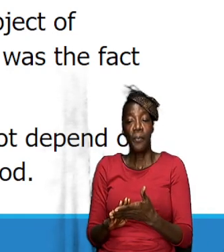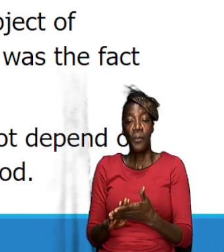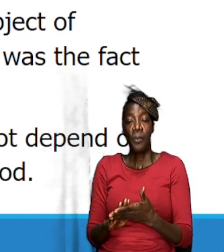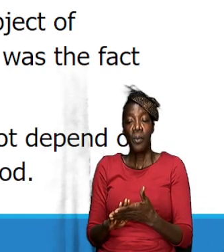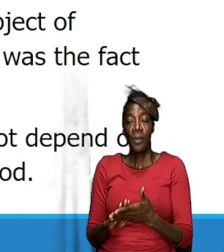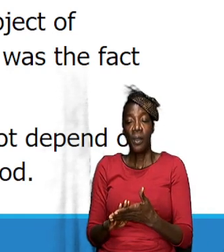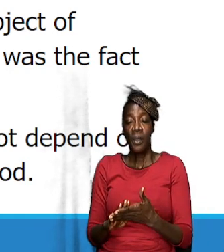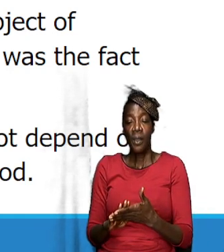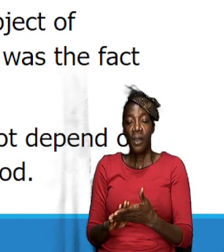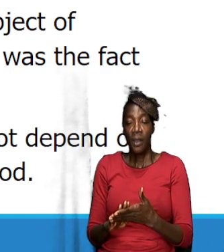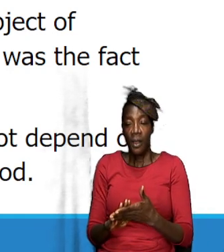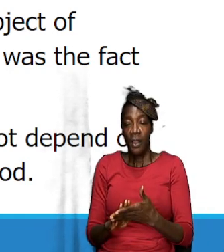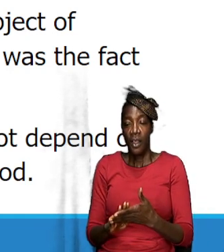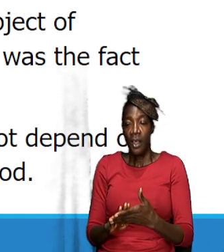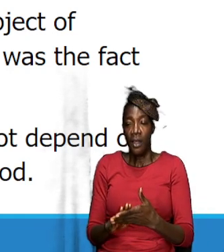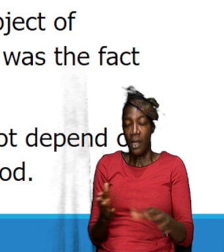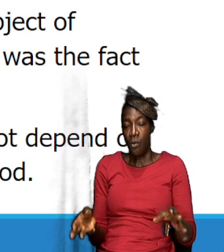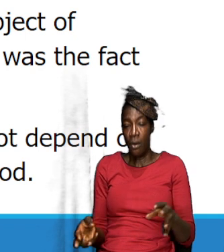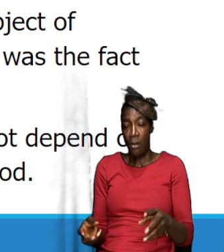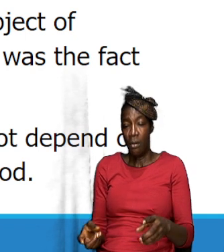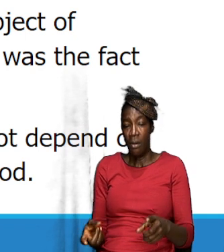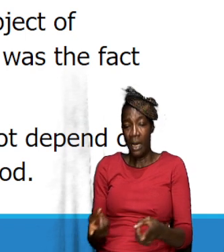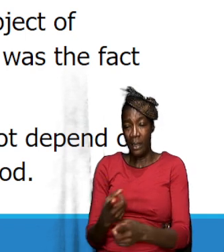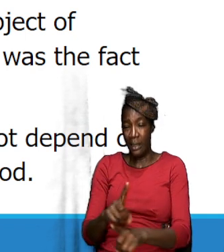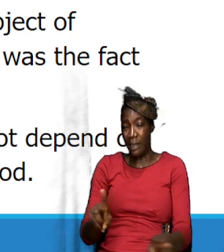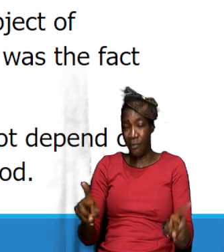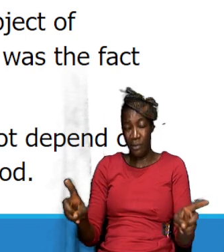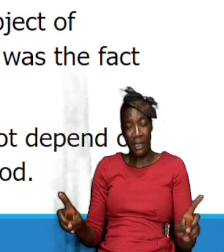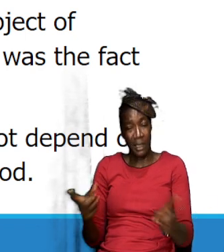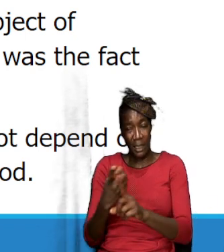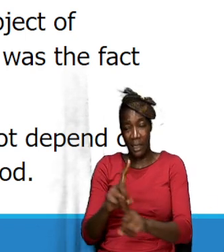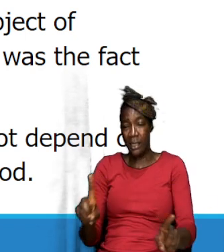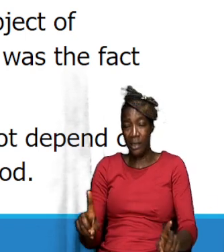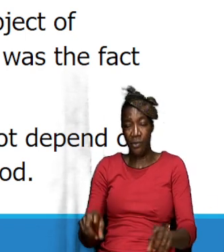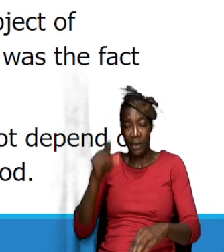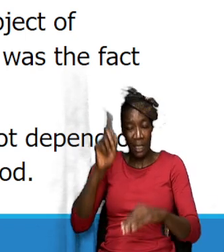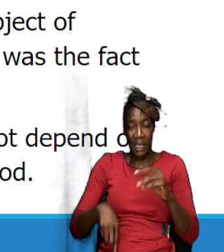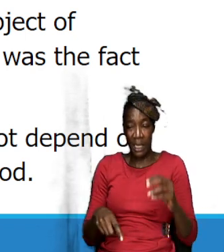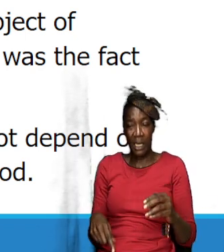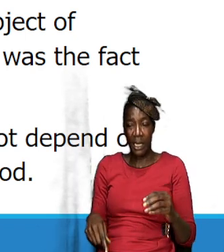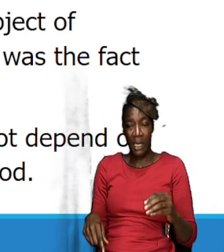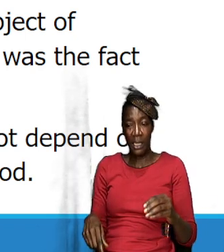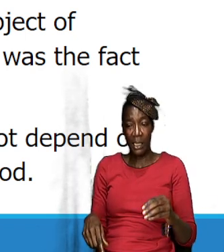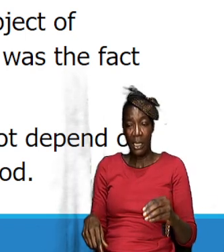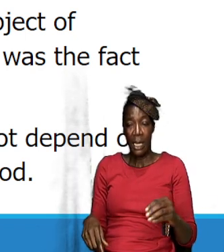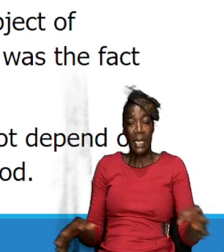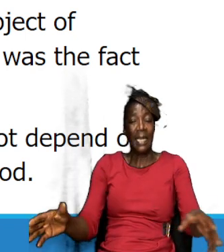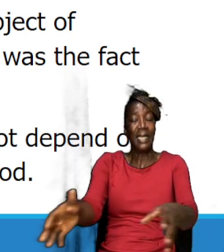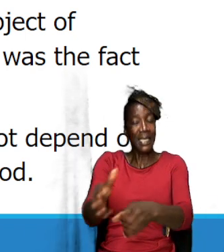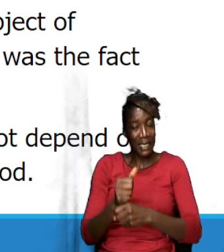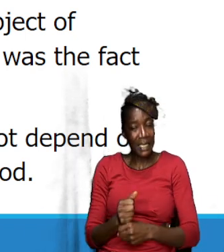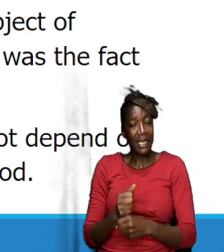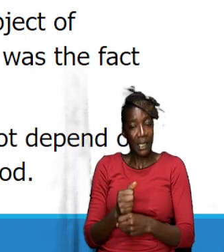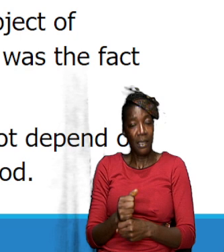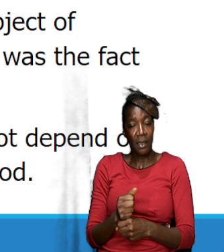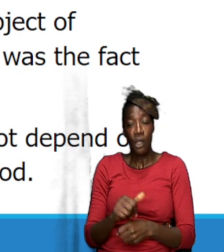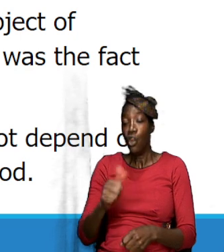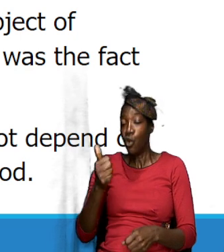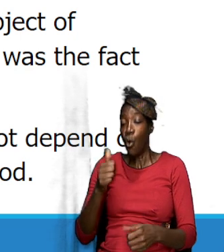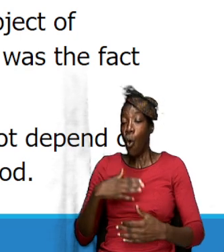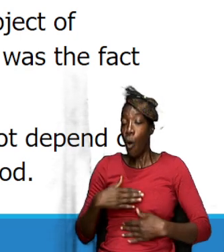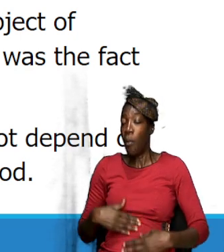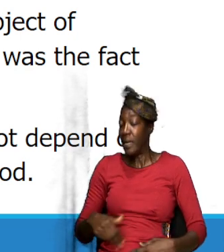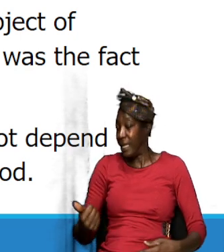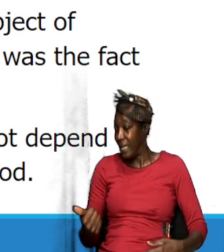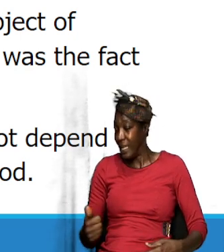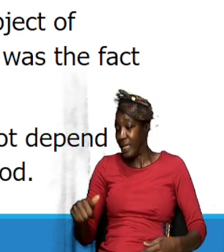having a monopoly on worship you know they couldn't nobody else could worship God because they